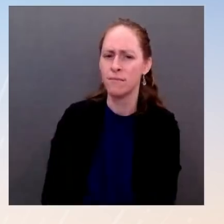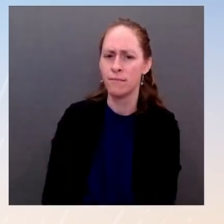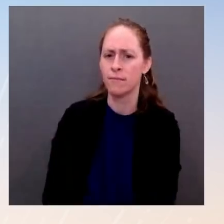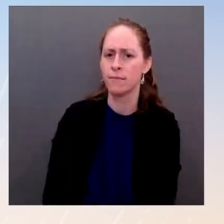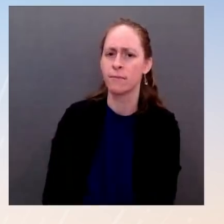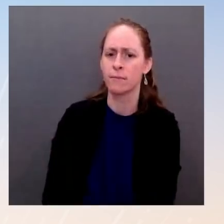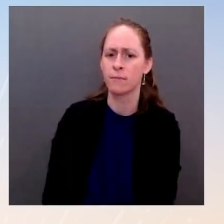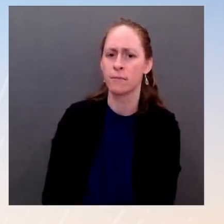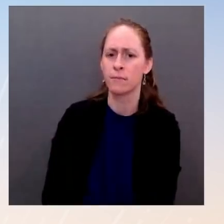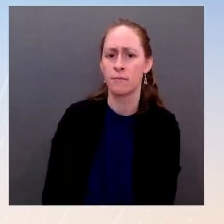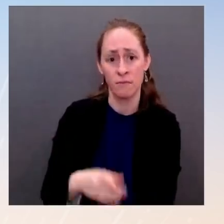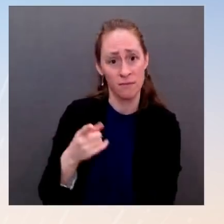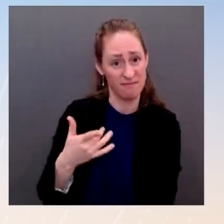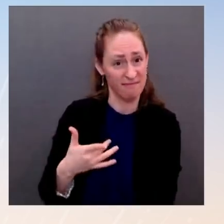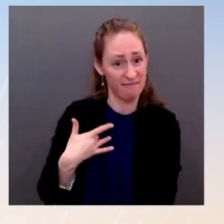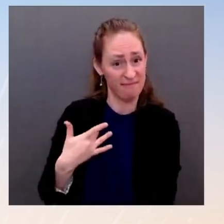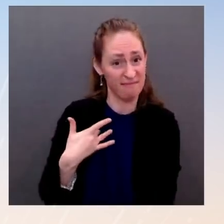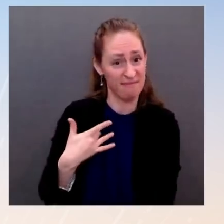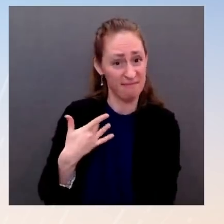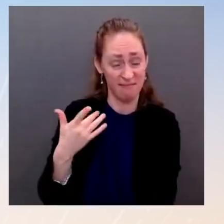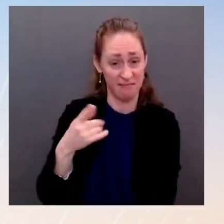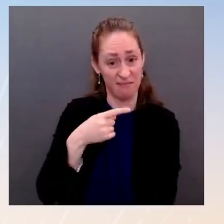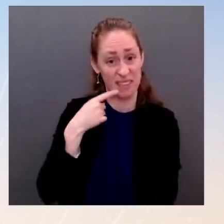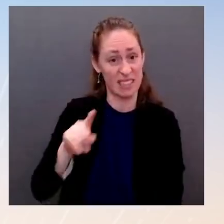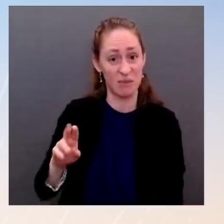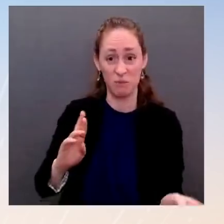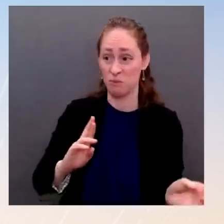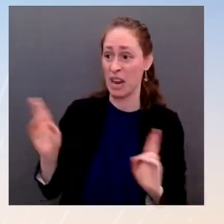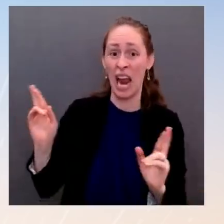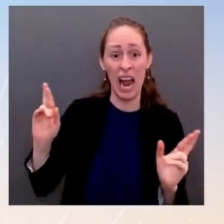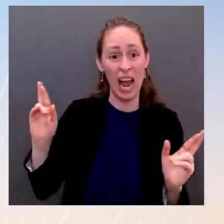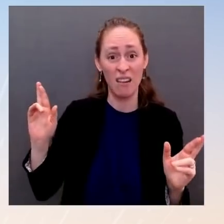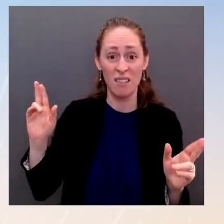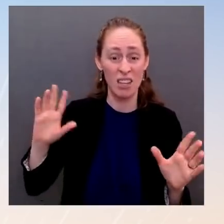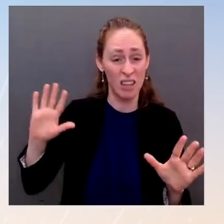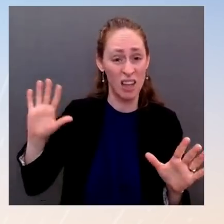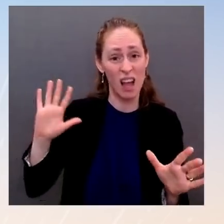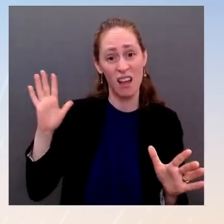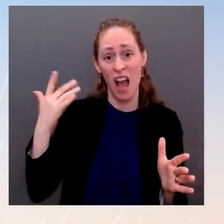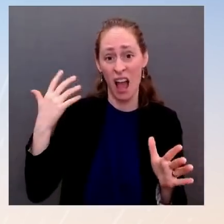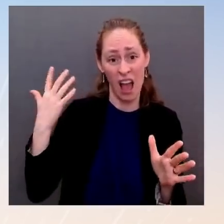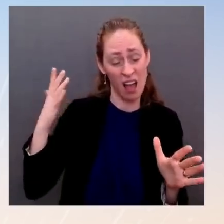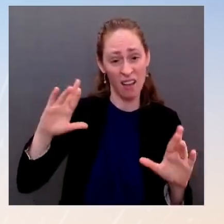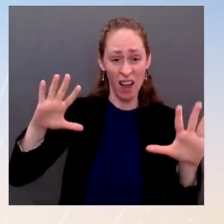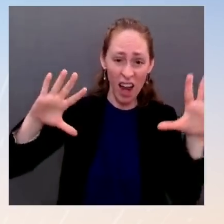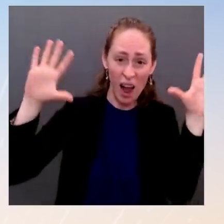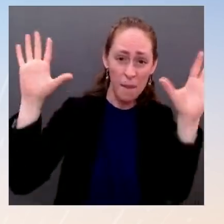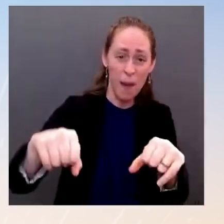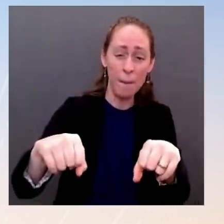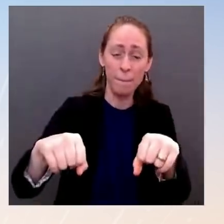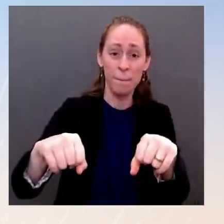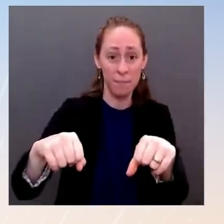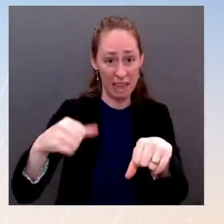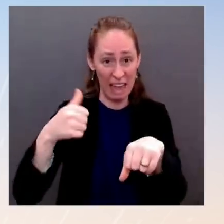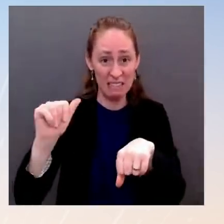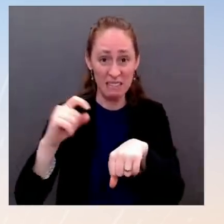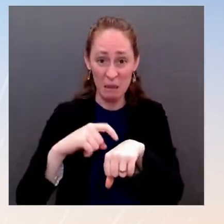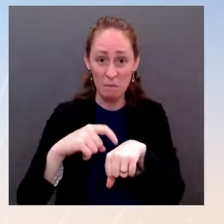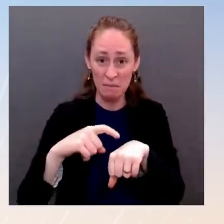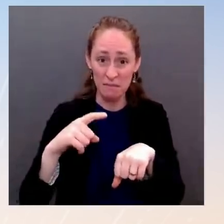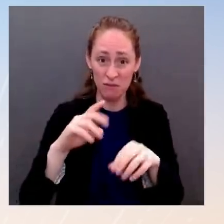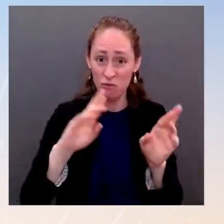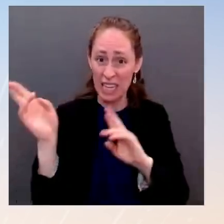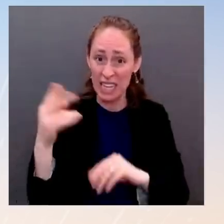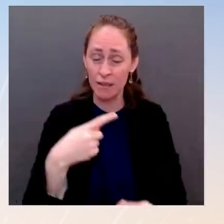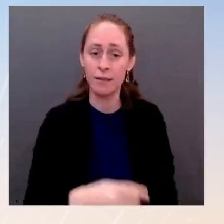to mount a full-scale invasion of Ukraine? Mr. What I'm saying is that Russia has all the forces it needs to conduct a major military